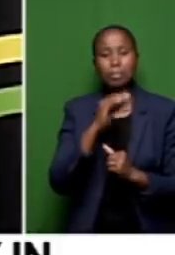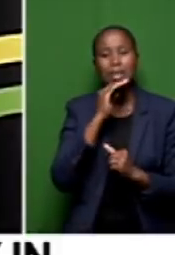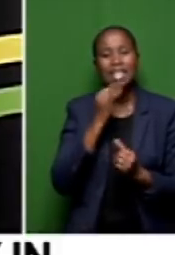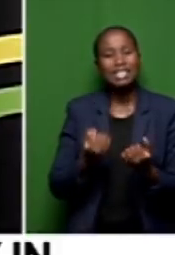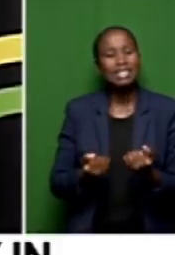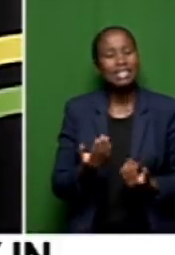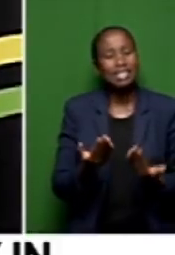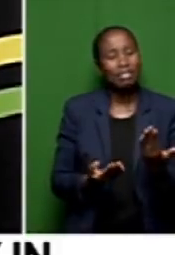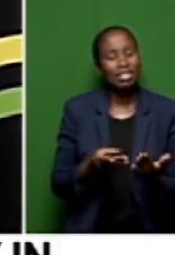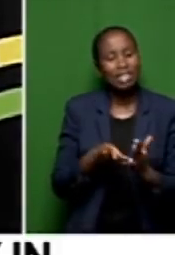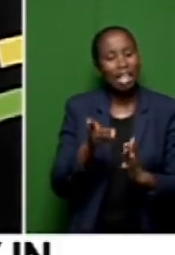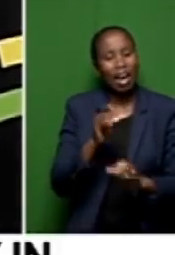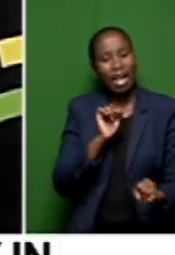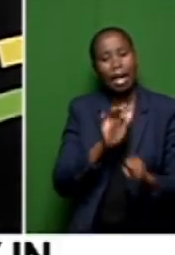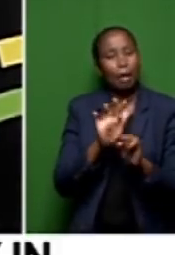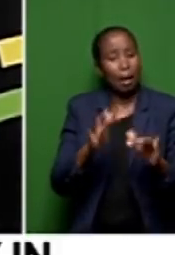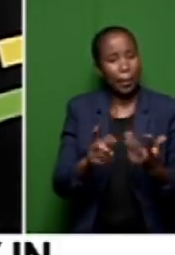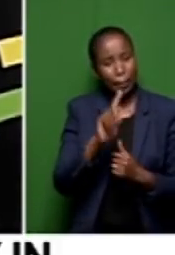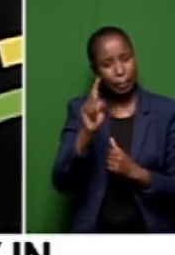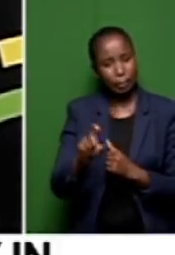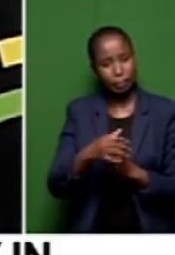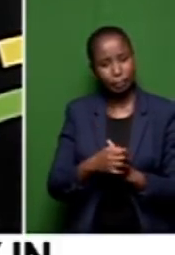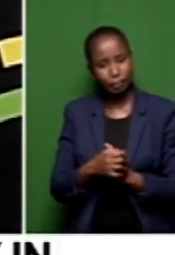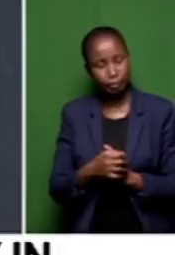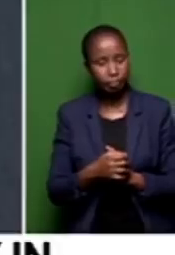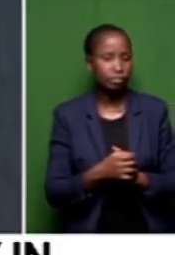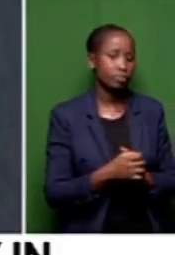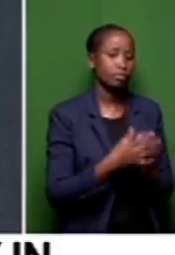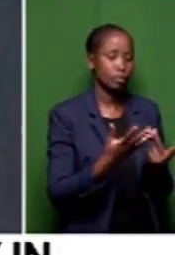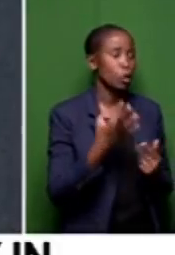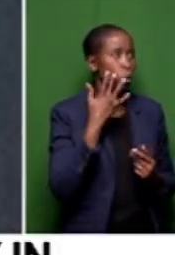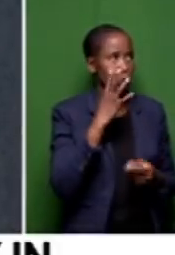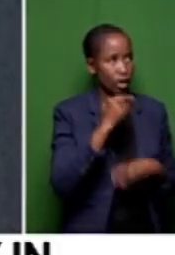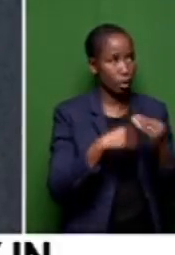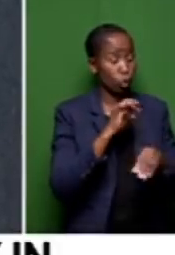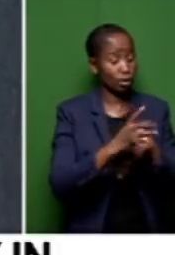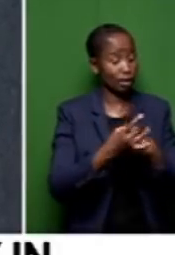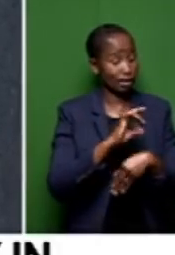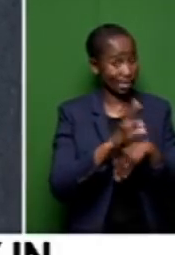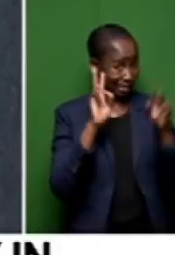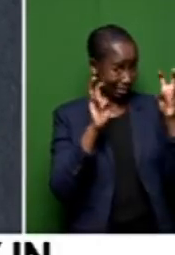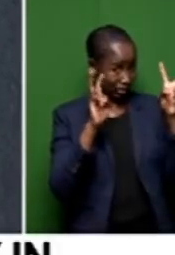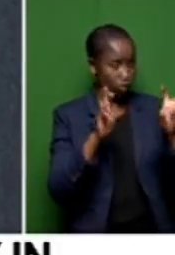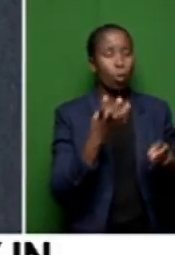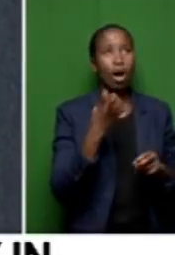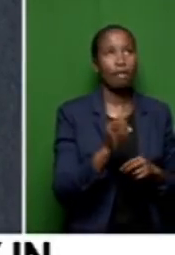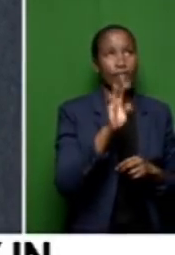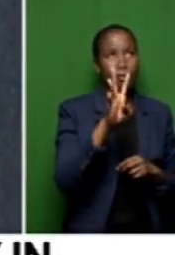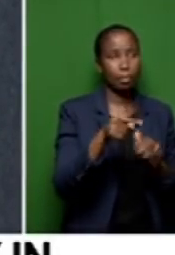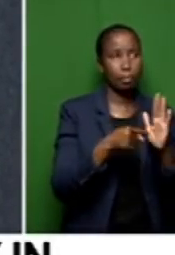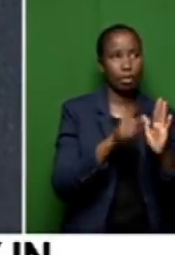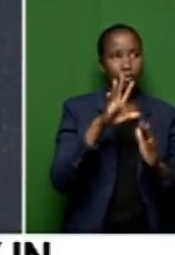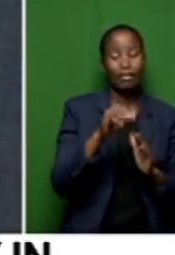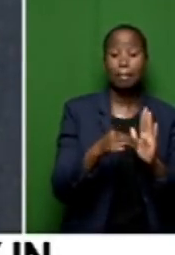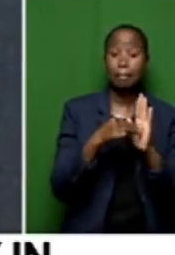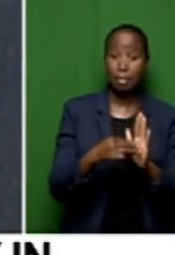delivery, Ms. King? Okay. When we talk on the consultant issue first, we have about 4.5 million